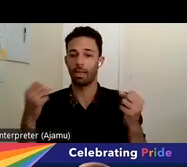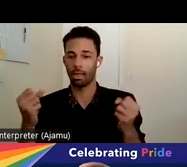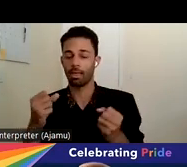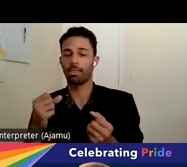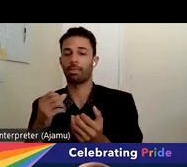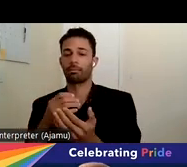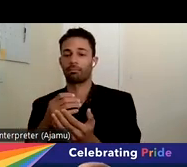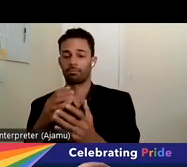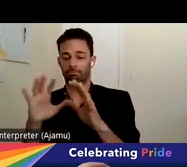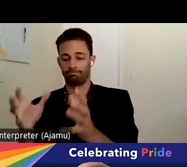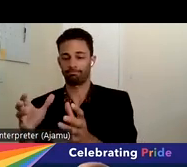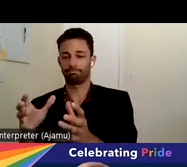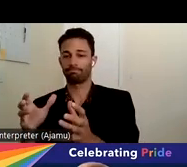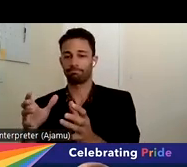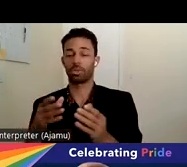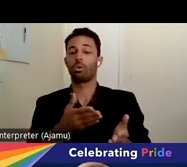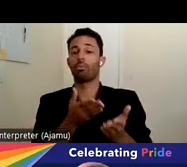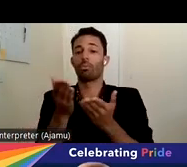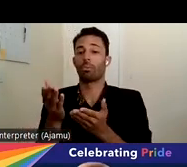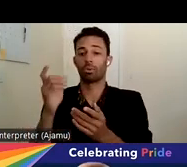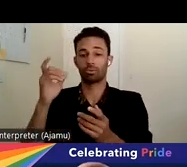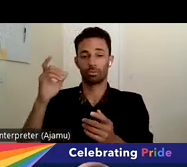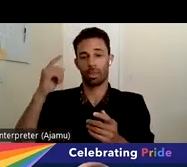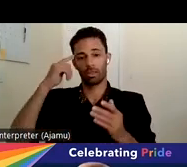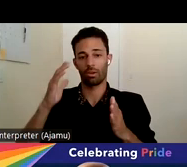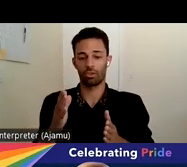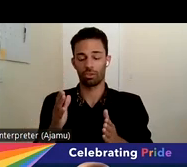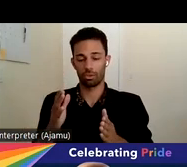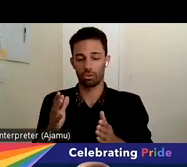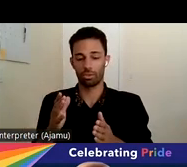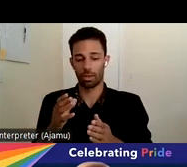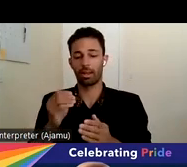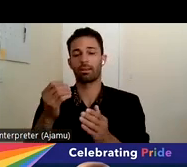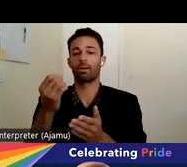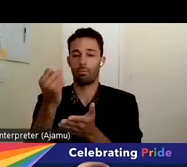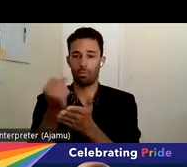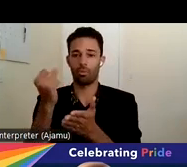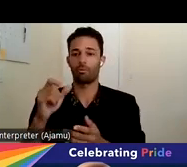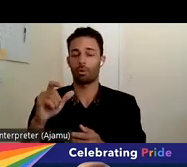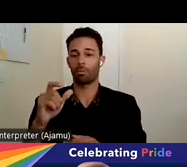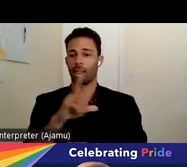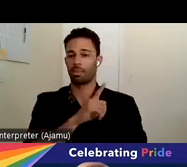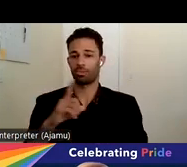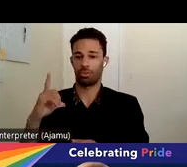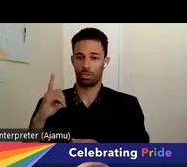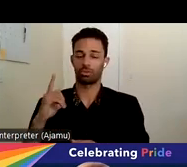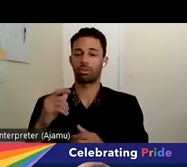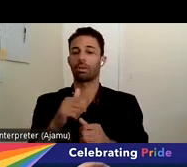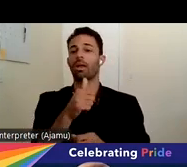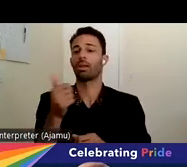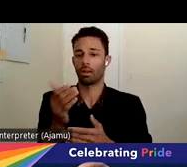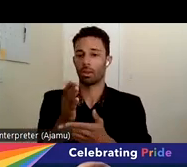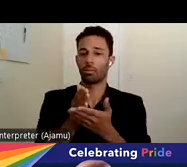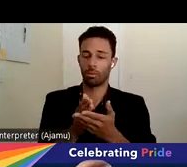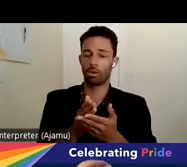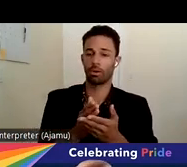proposed by the governor and approved by the legislature, is just incredible. Again, another intersection with the population that we're talking